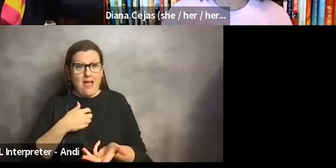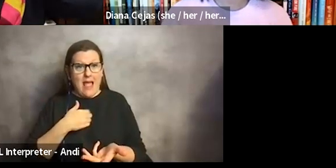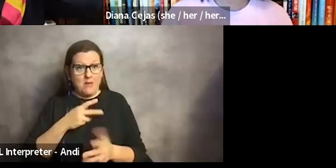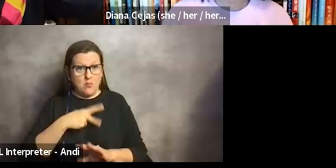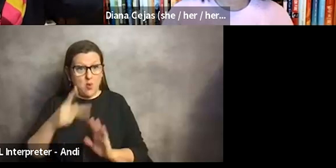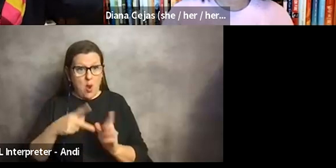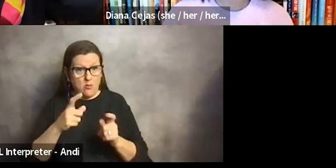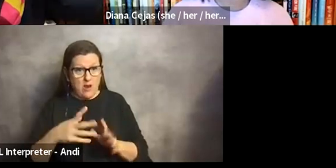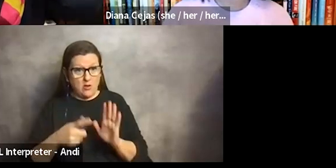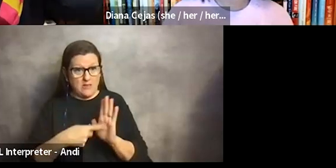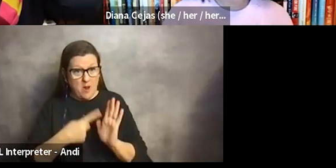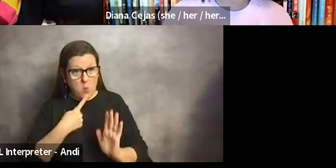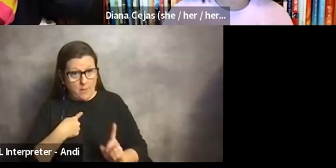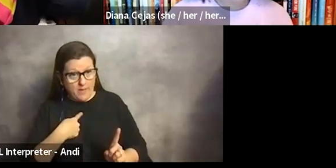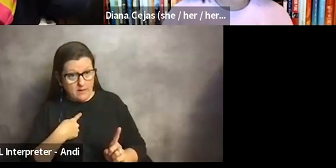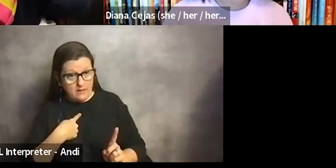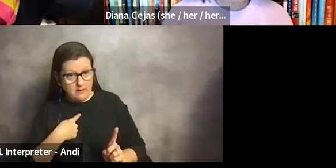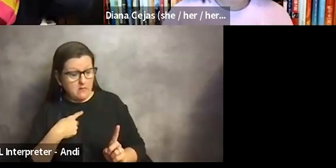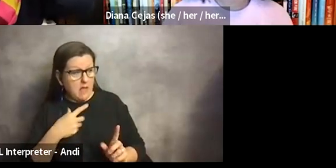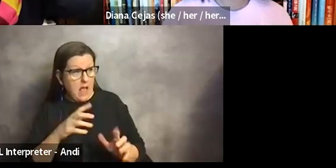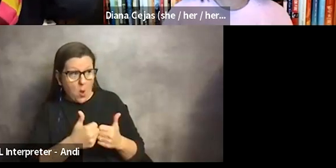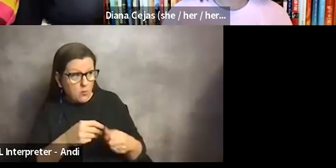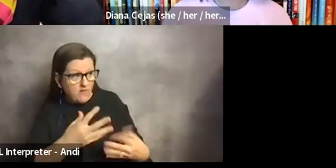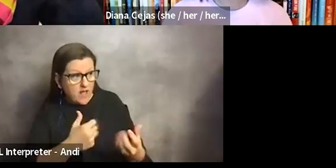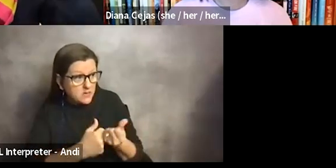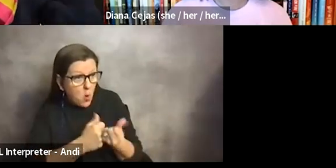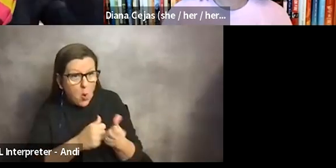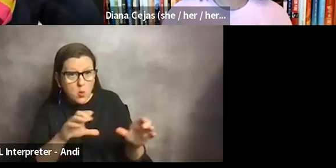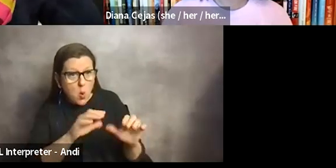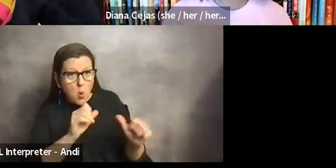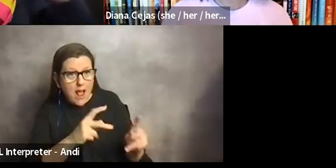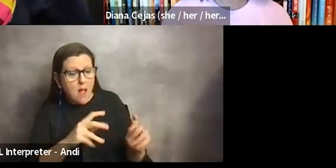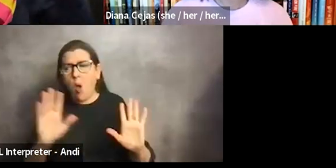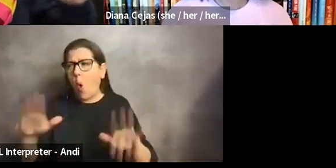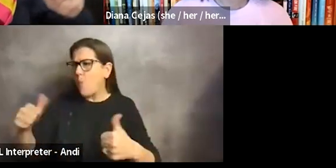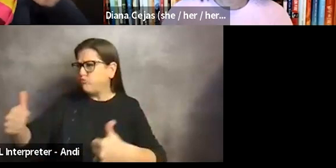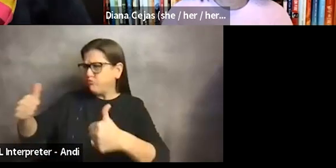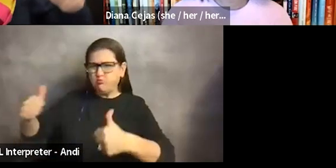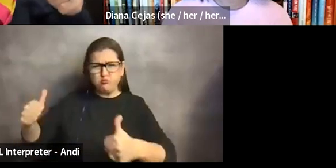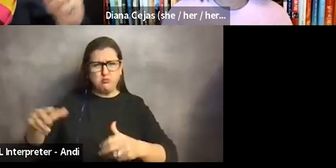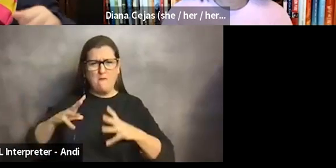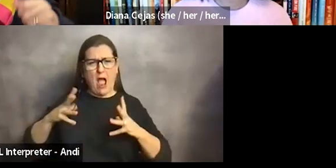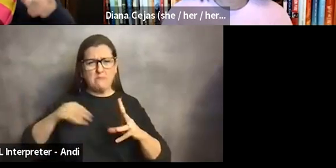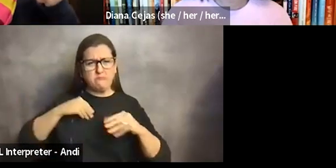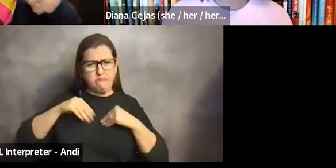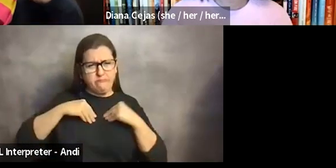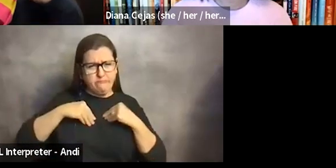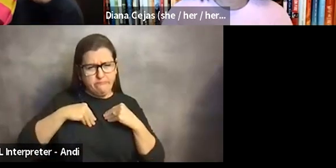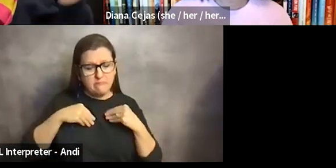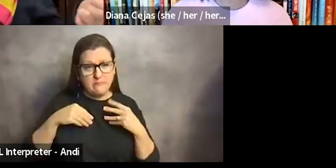say, like, are you, you know, can we do anything to support you? Are you doing okay? And I was like, no, no, no, I got this. I'm doing this. Well, I ended up